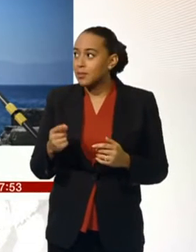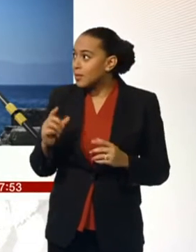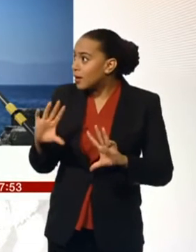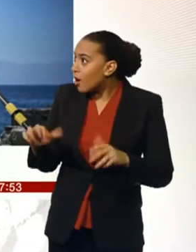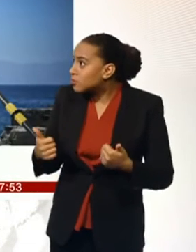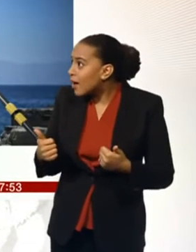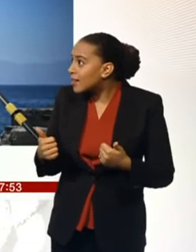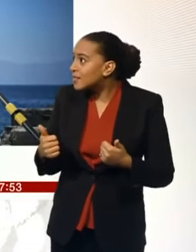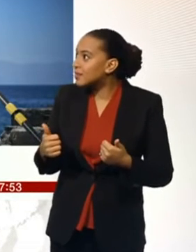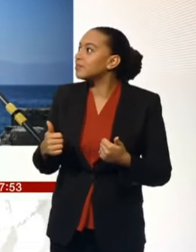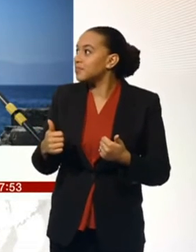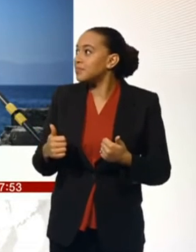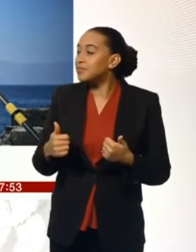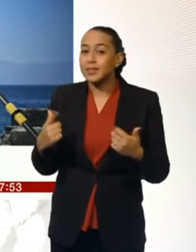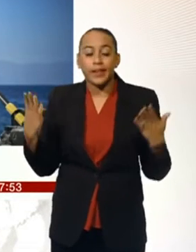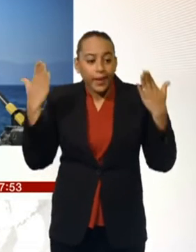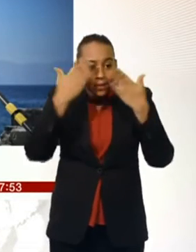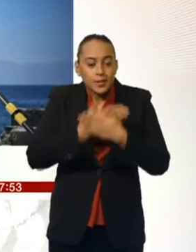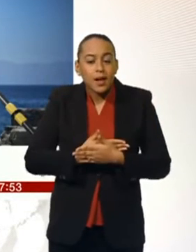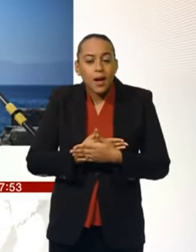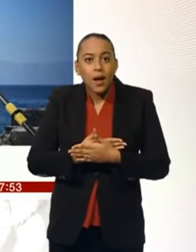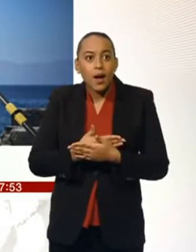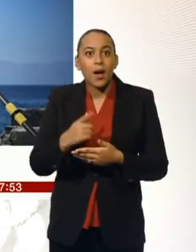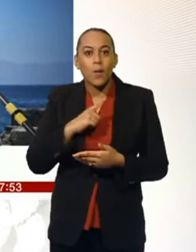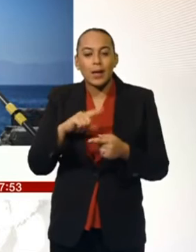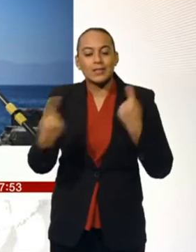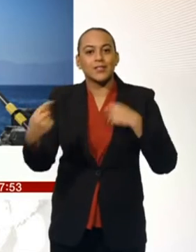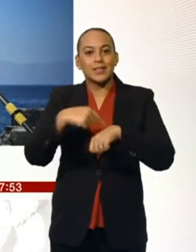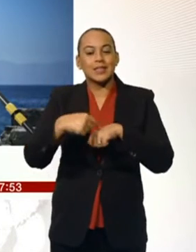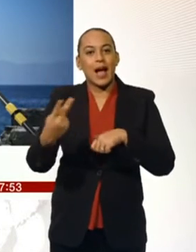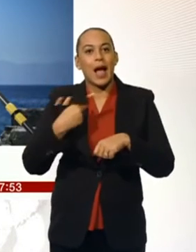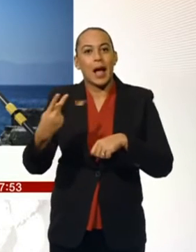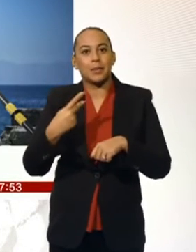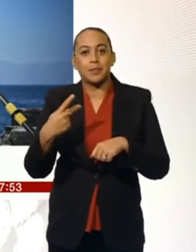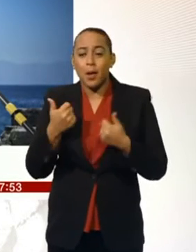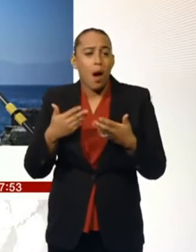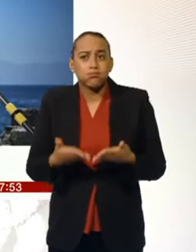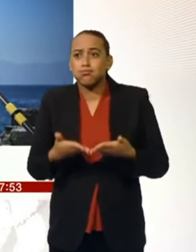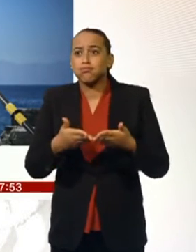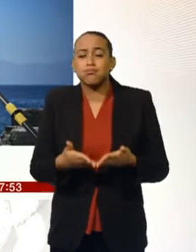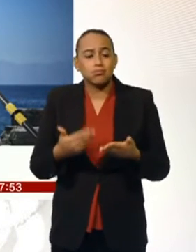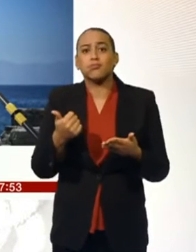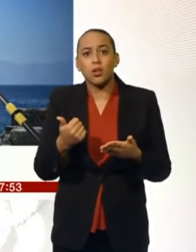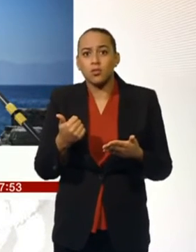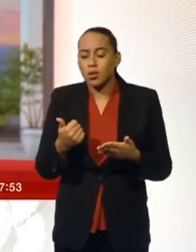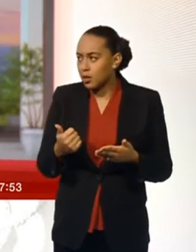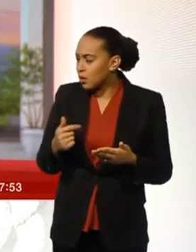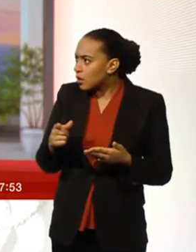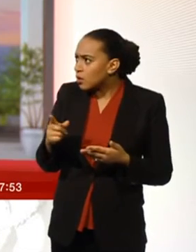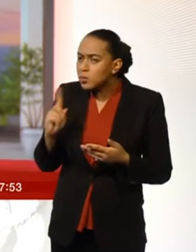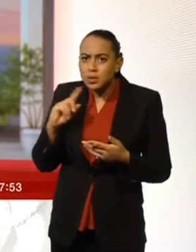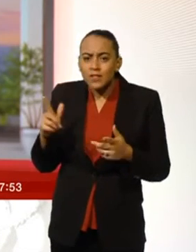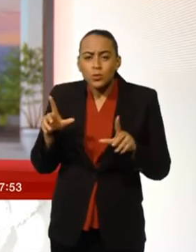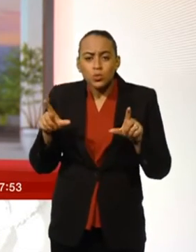Hi, yes. We're sat here in the dark, actually, because we're on a different time zone now. So you've had to batten down the hatches, we were saying.